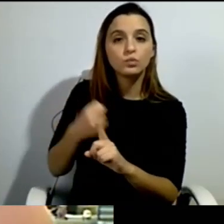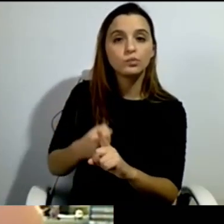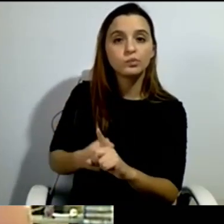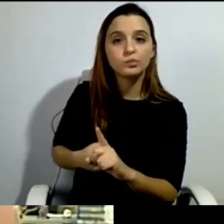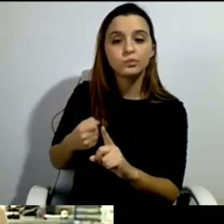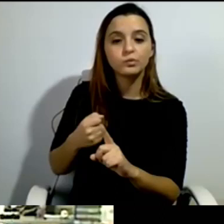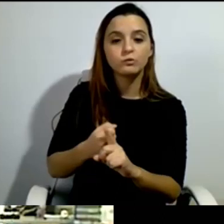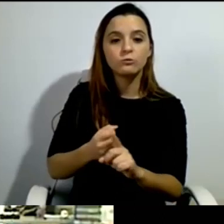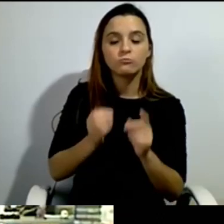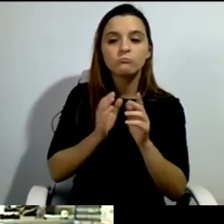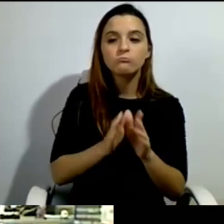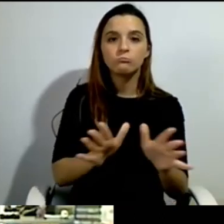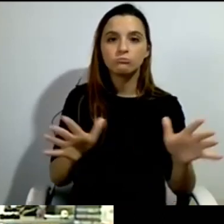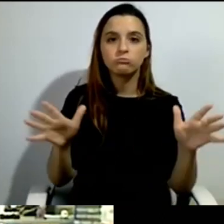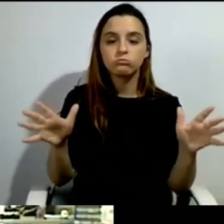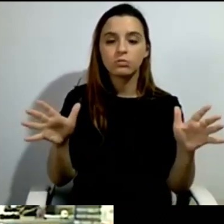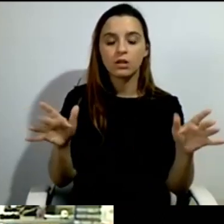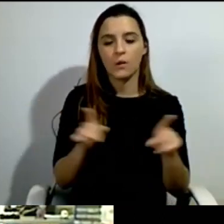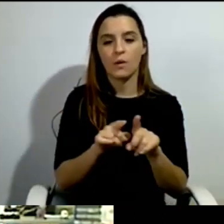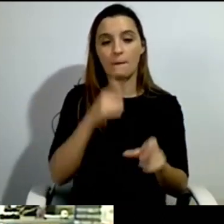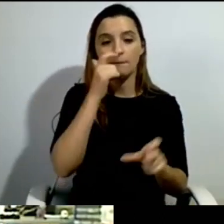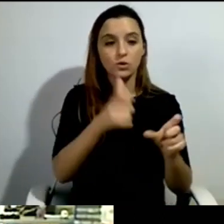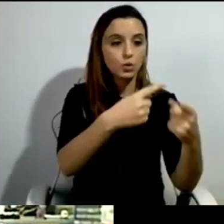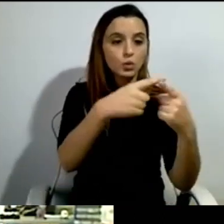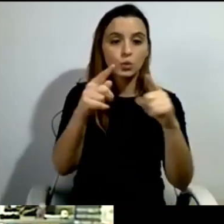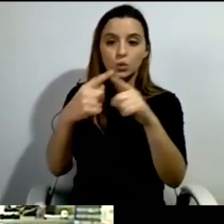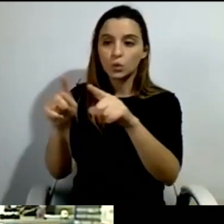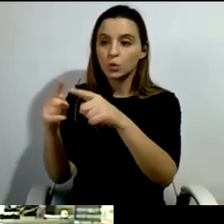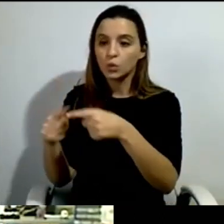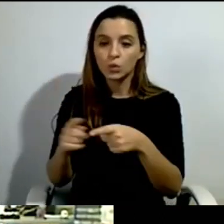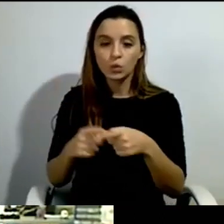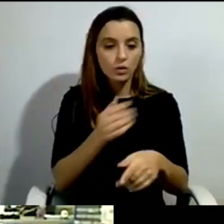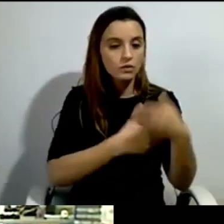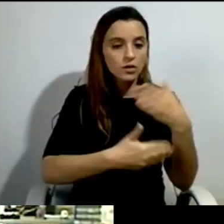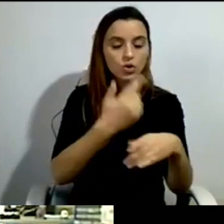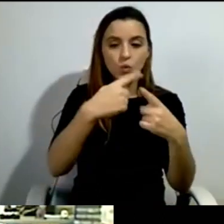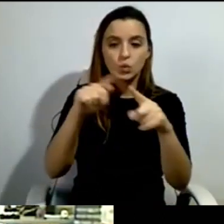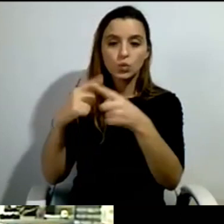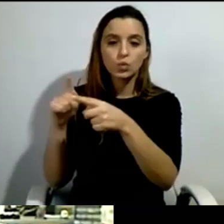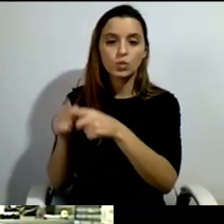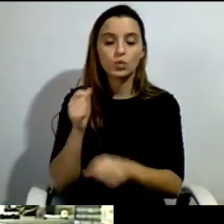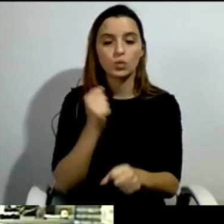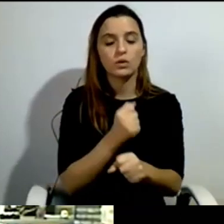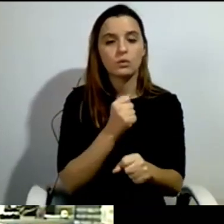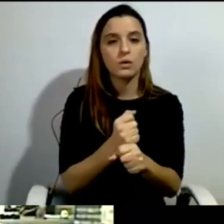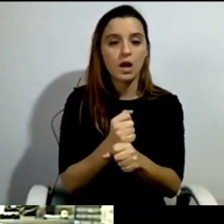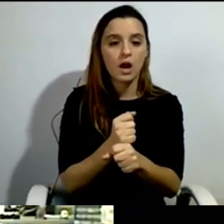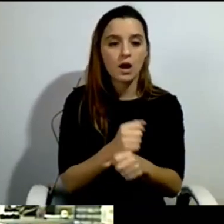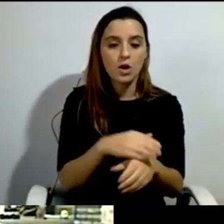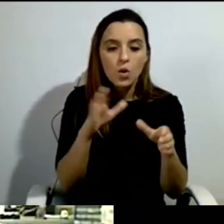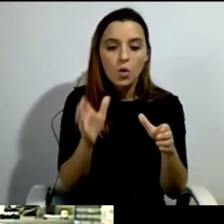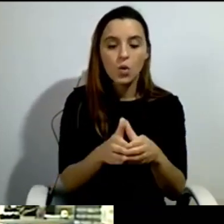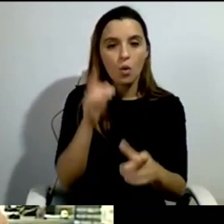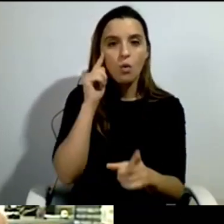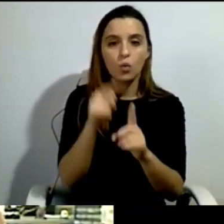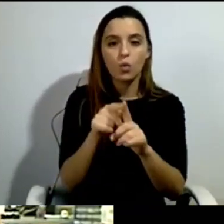different people from different disabilities and work together with them and develop models that would answer to